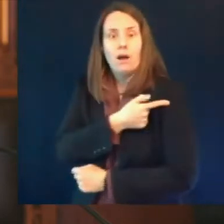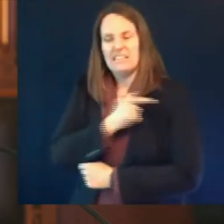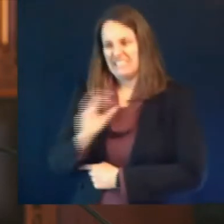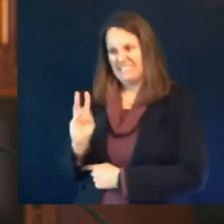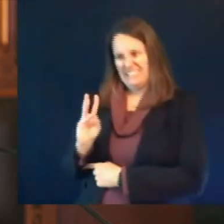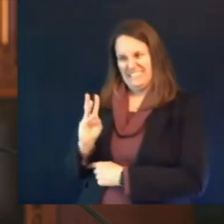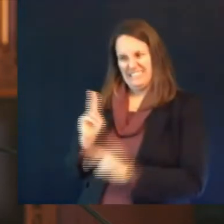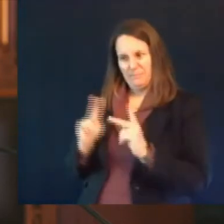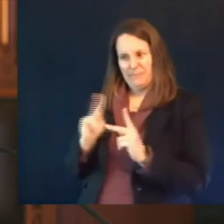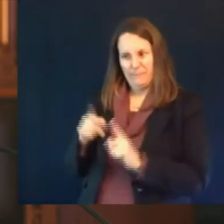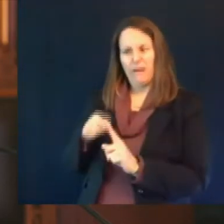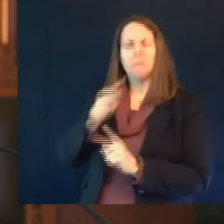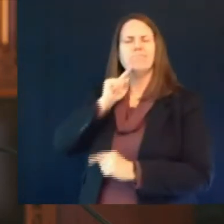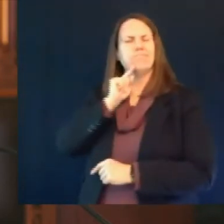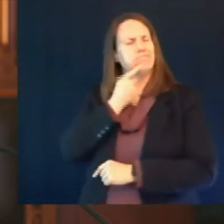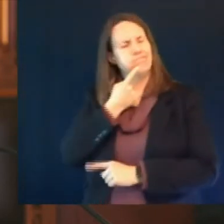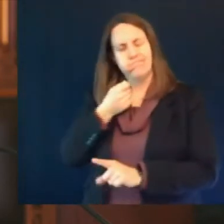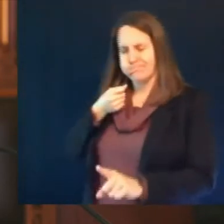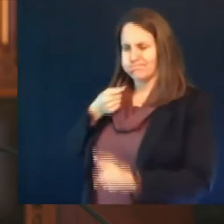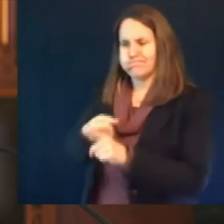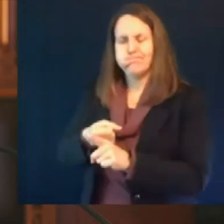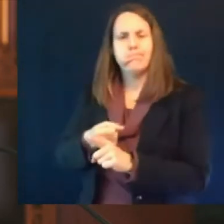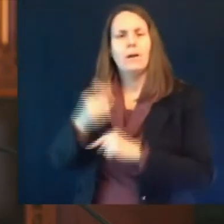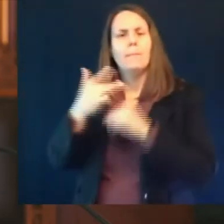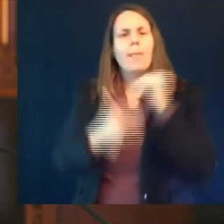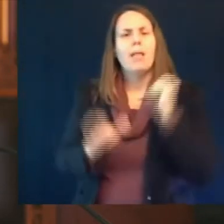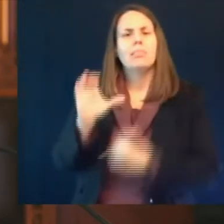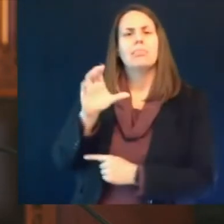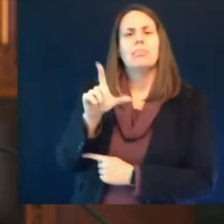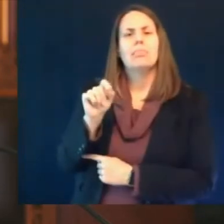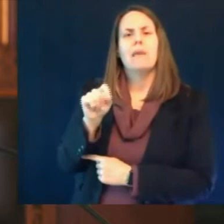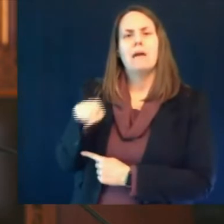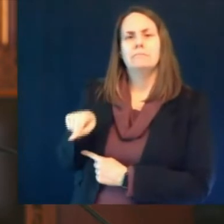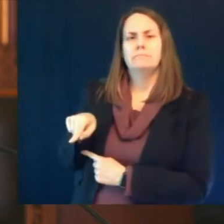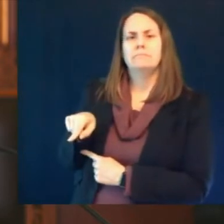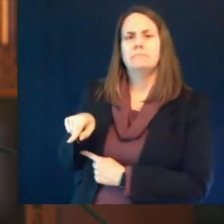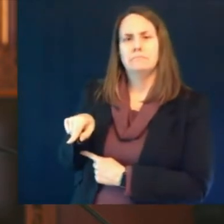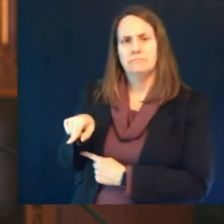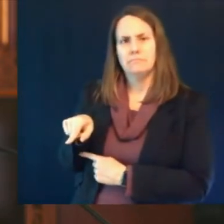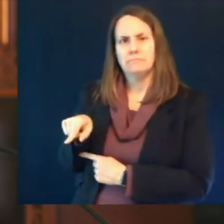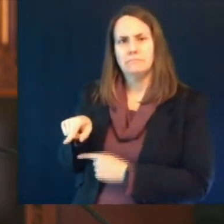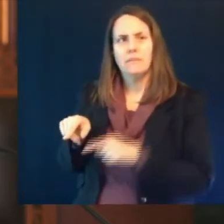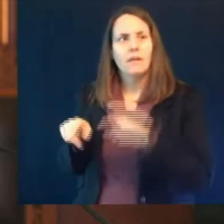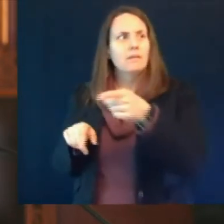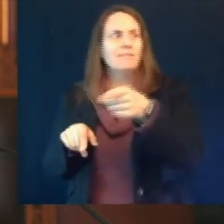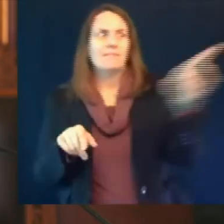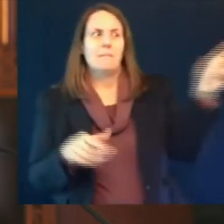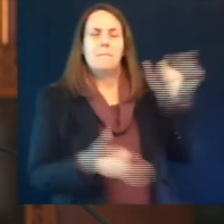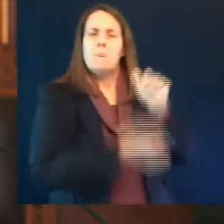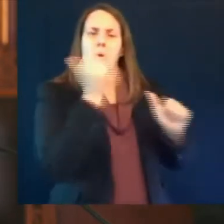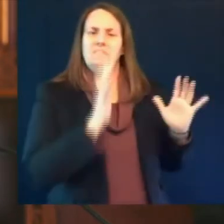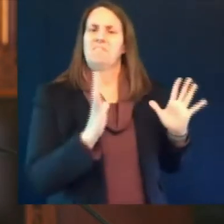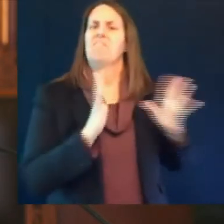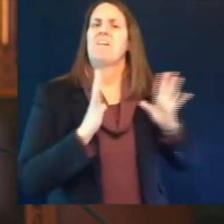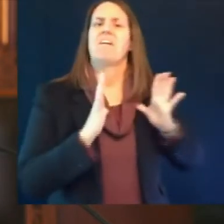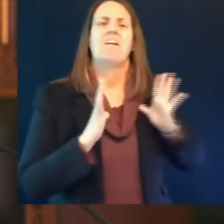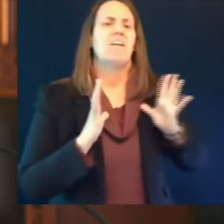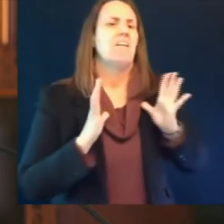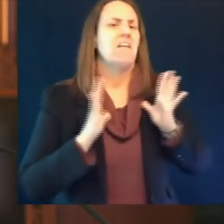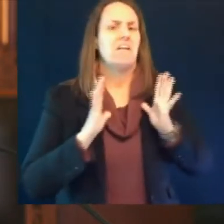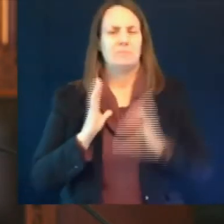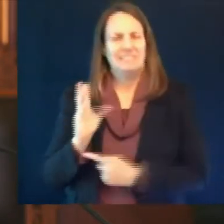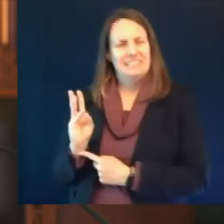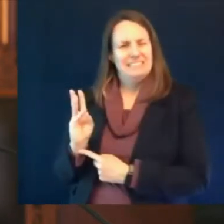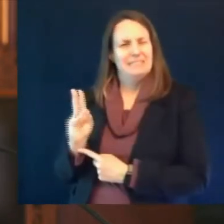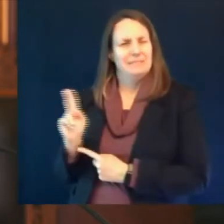this adverse reaction i want to make sure you understand that it is very rare and that we are taking